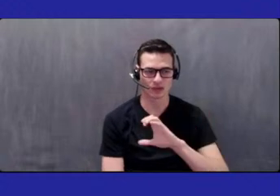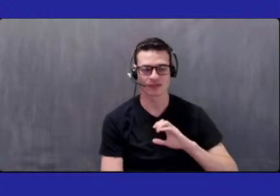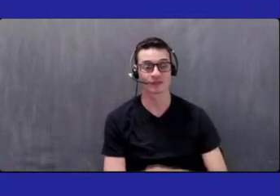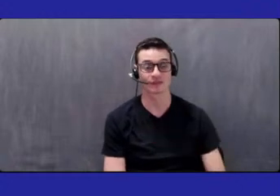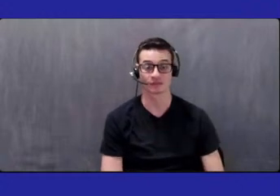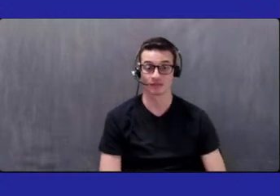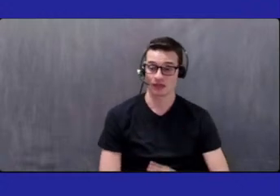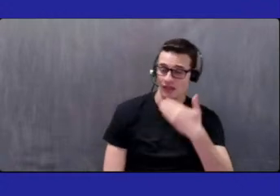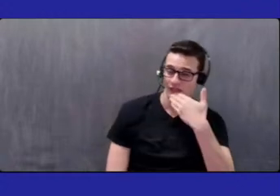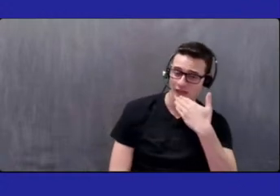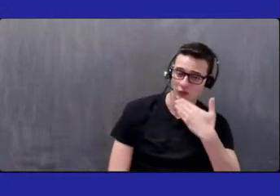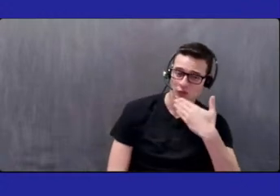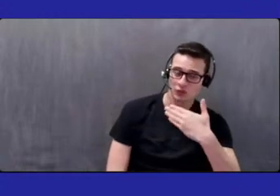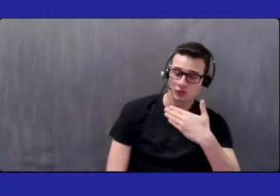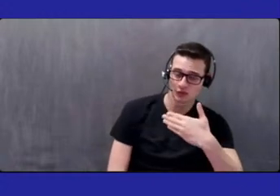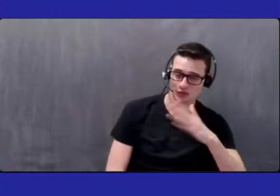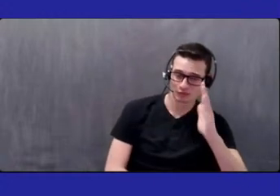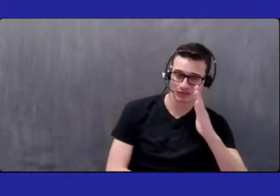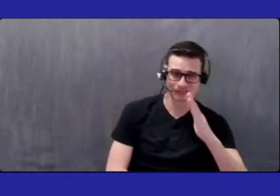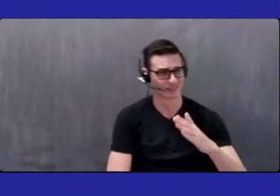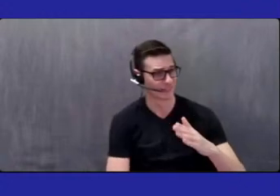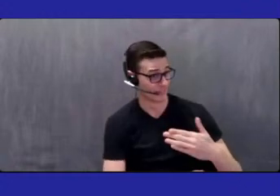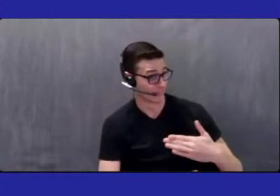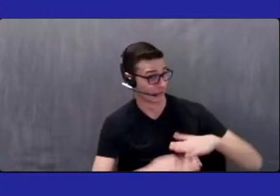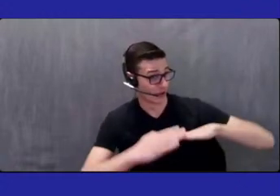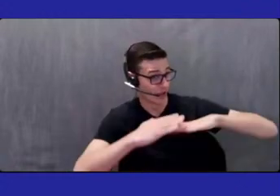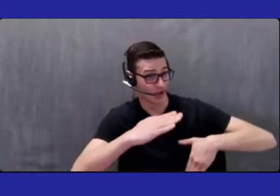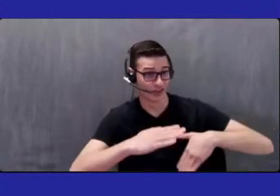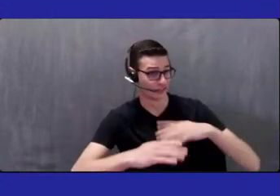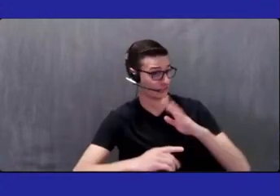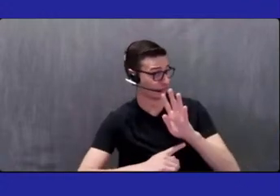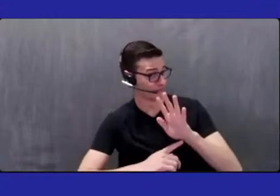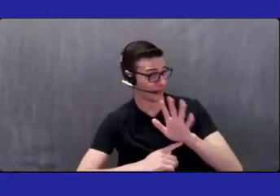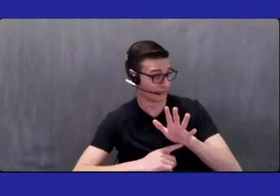Did I, did I, did I keep it in? You did it, girl. You did